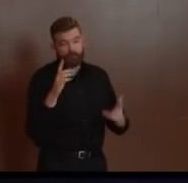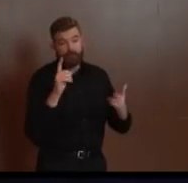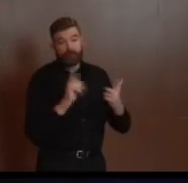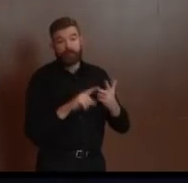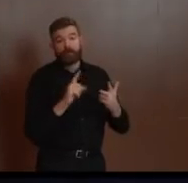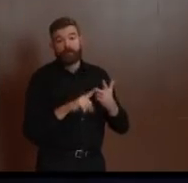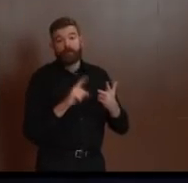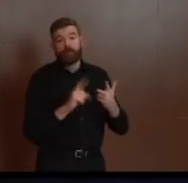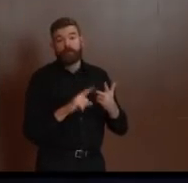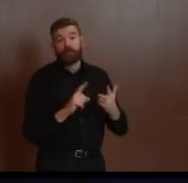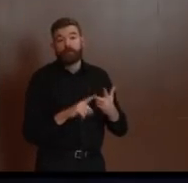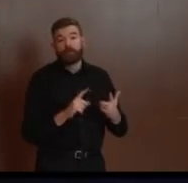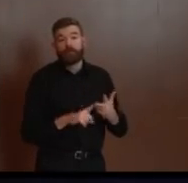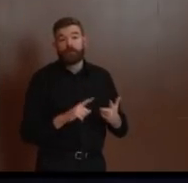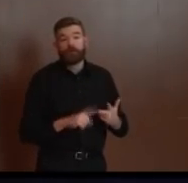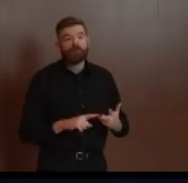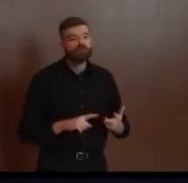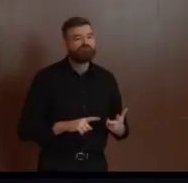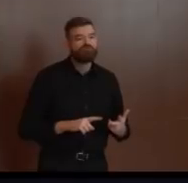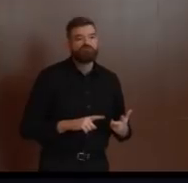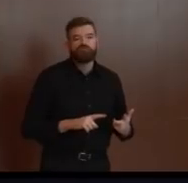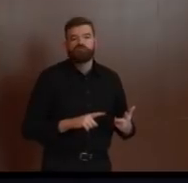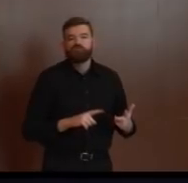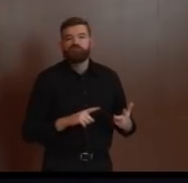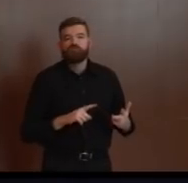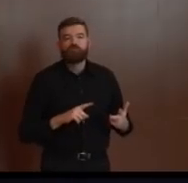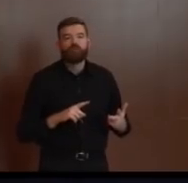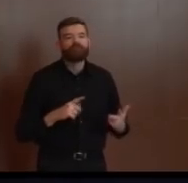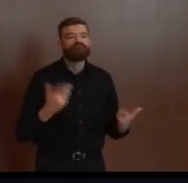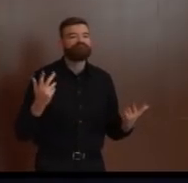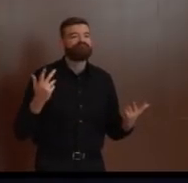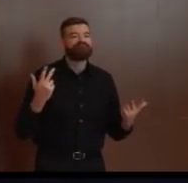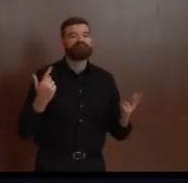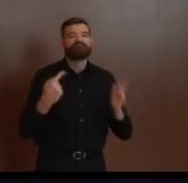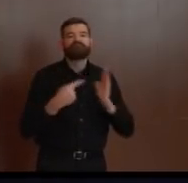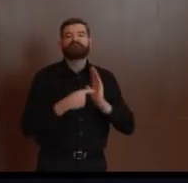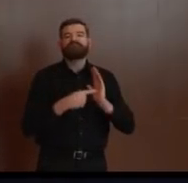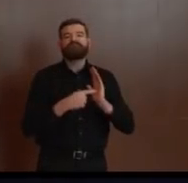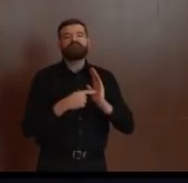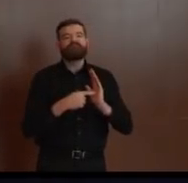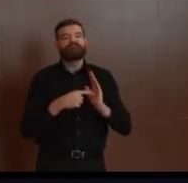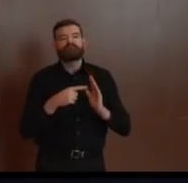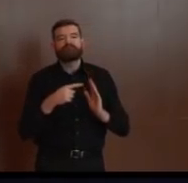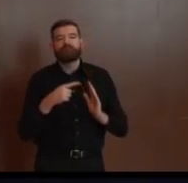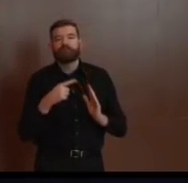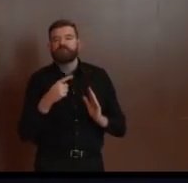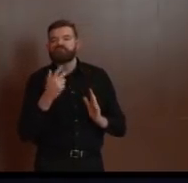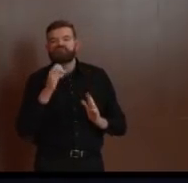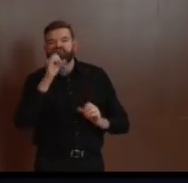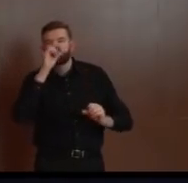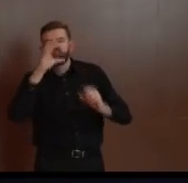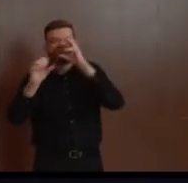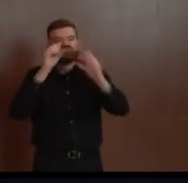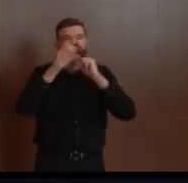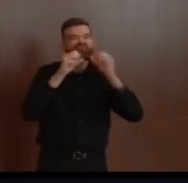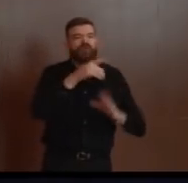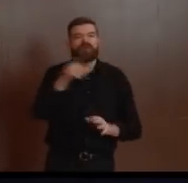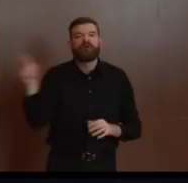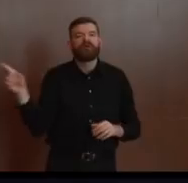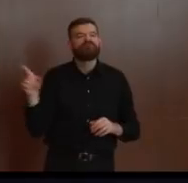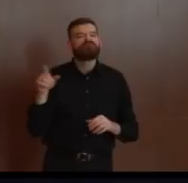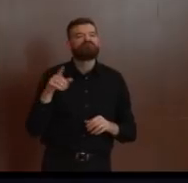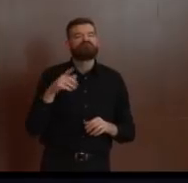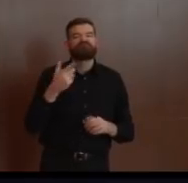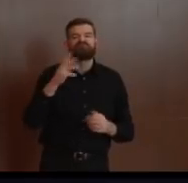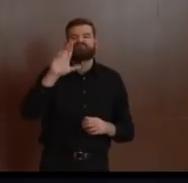Let me start with EO-107, the stay-at-home order. During this public health emergency,